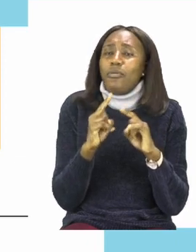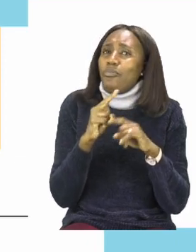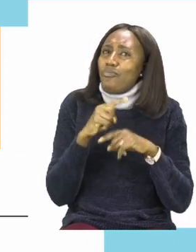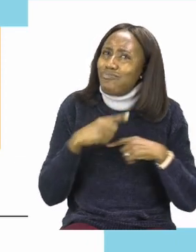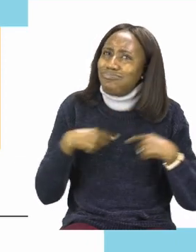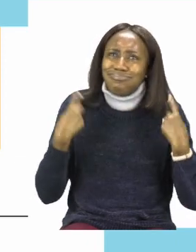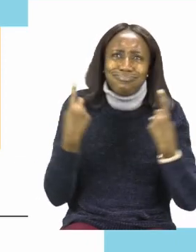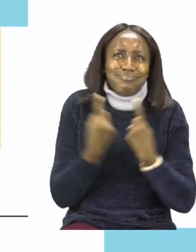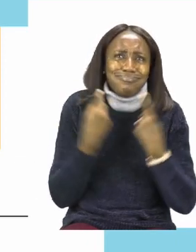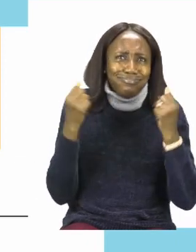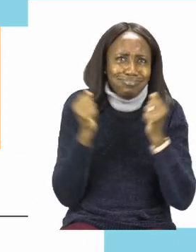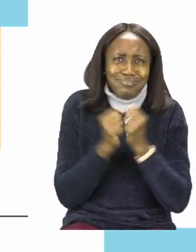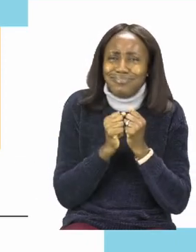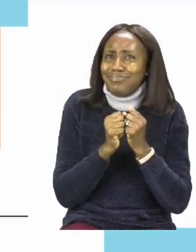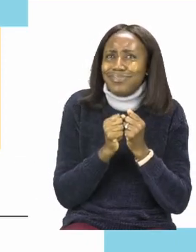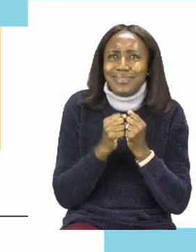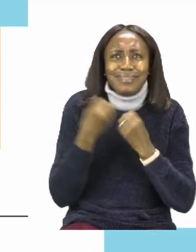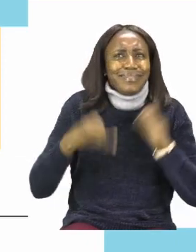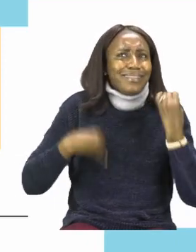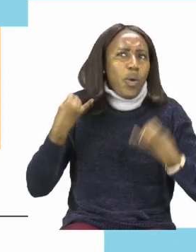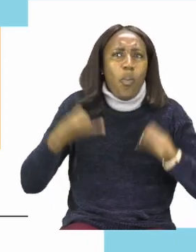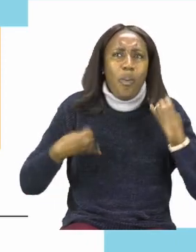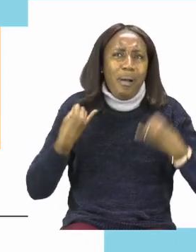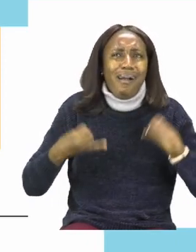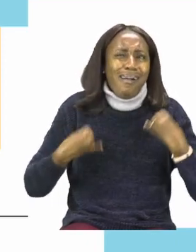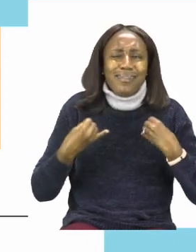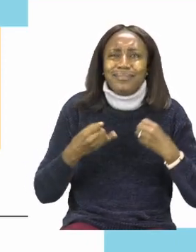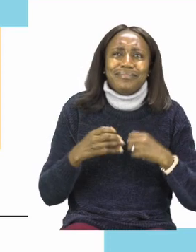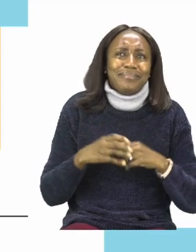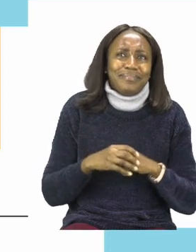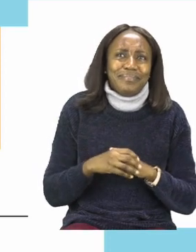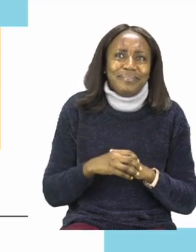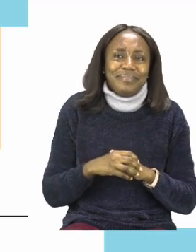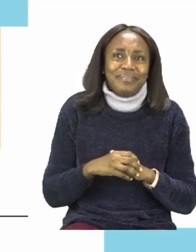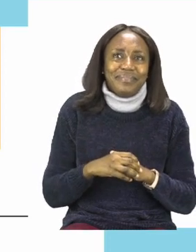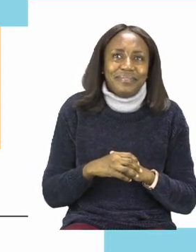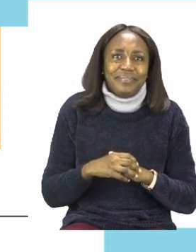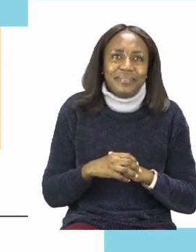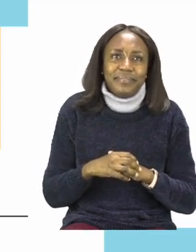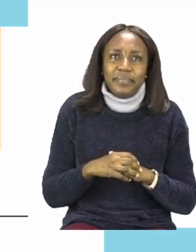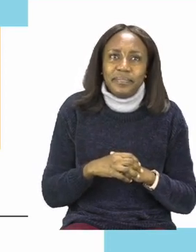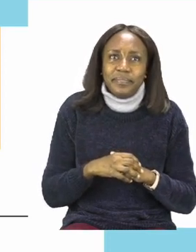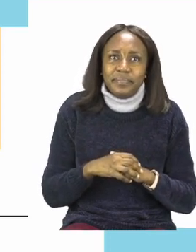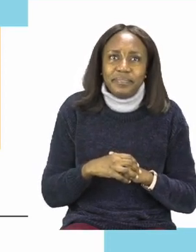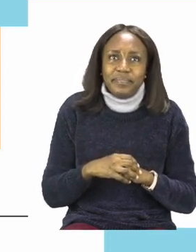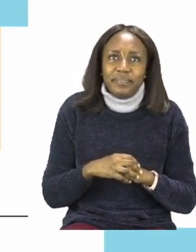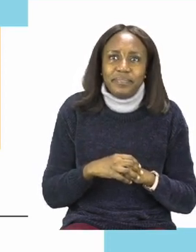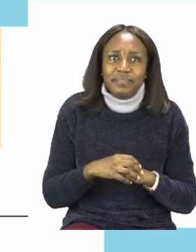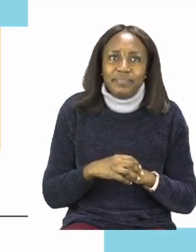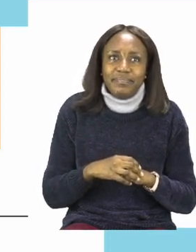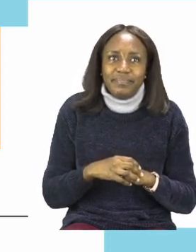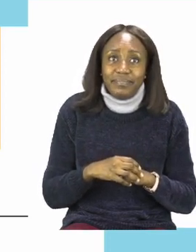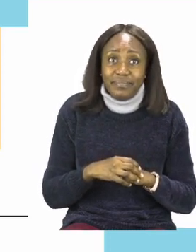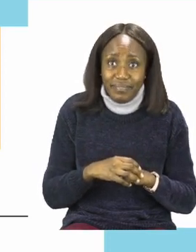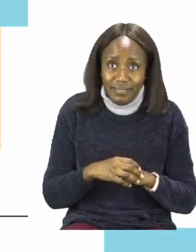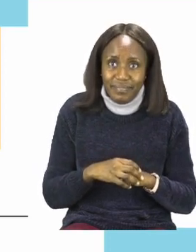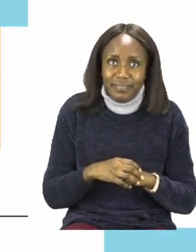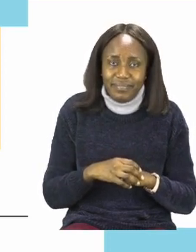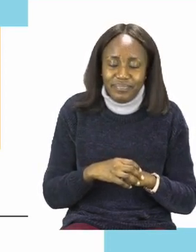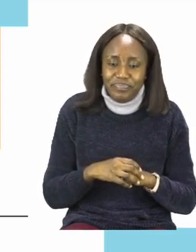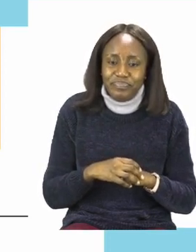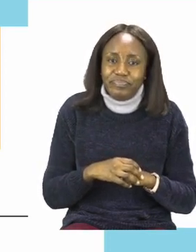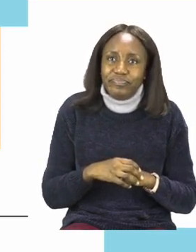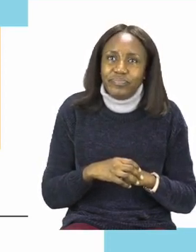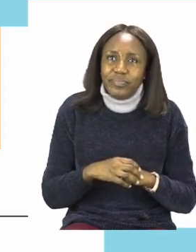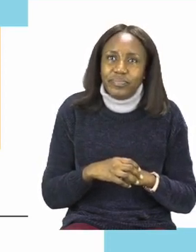have so much fun together. So this is our comprehension